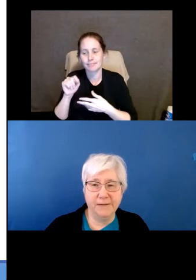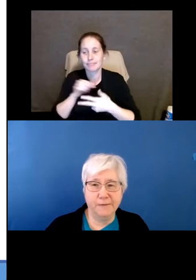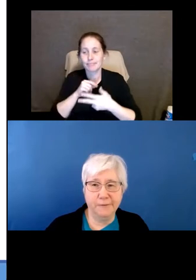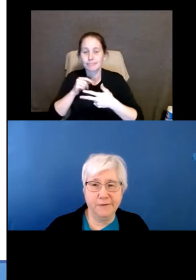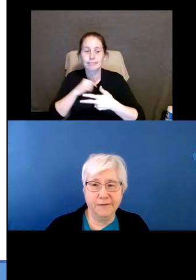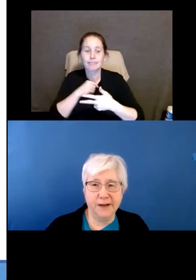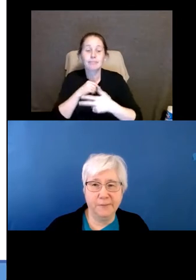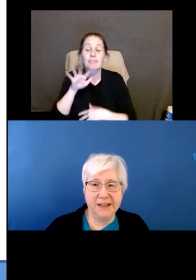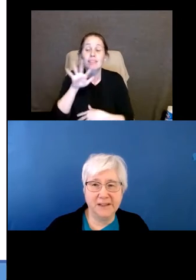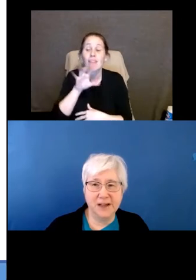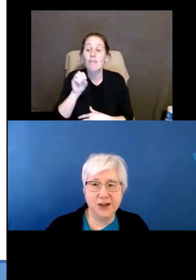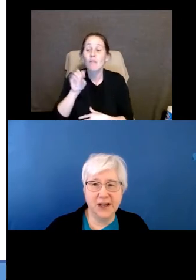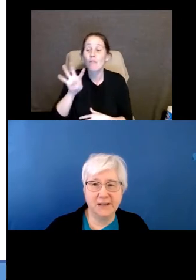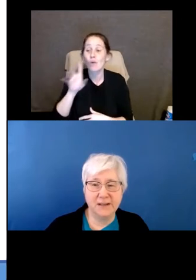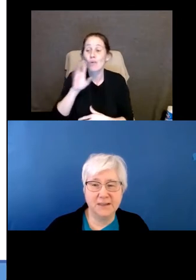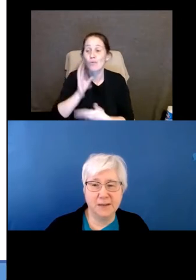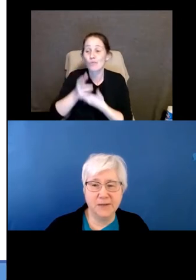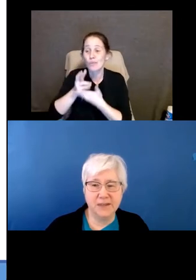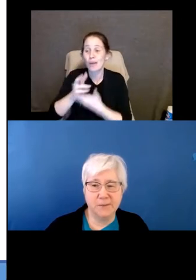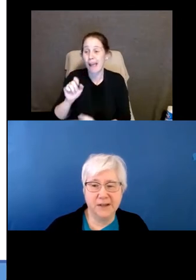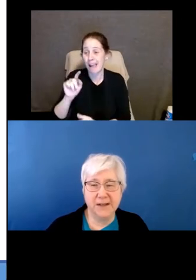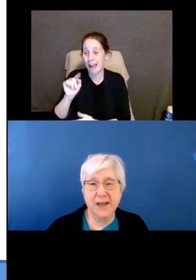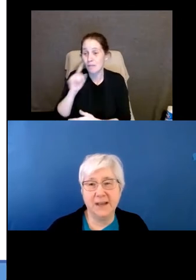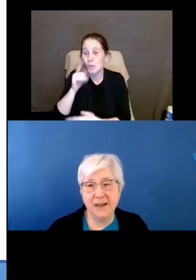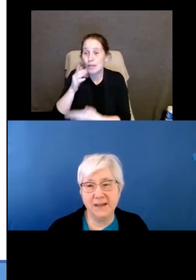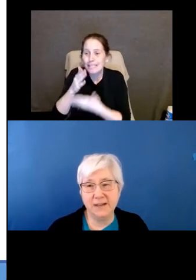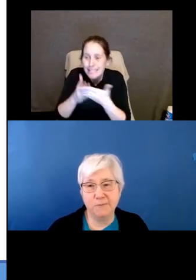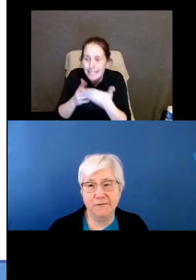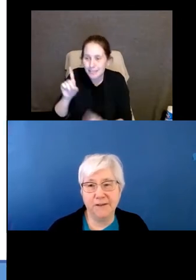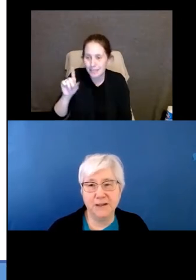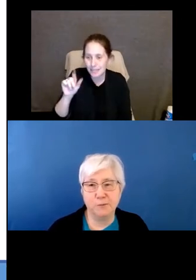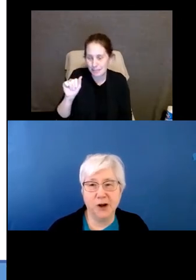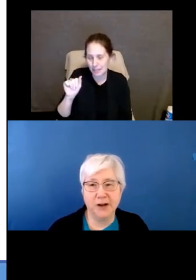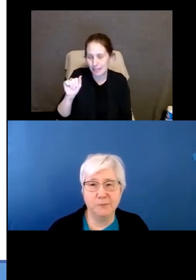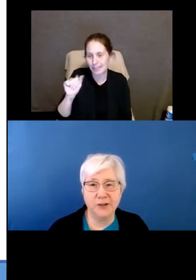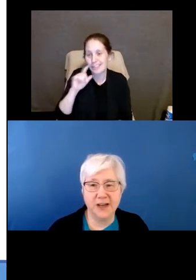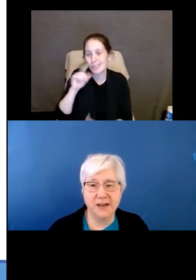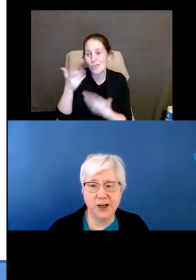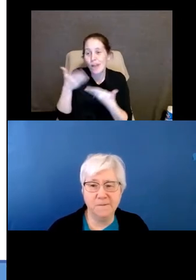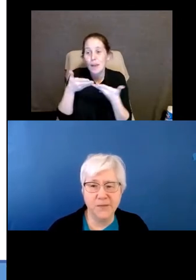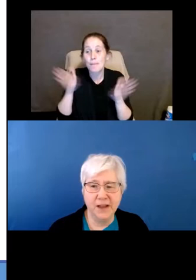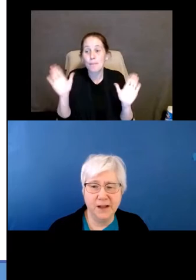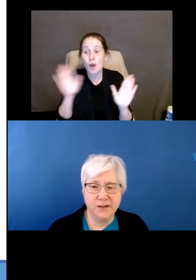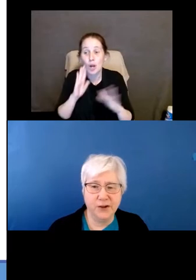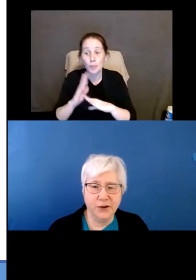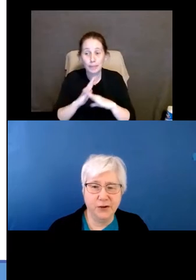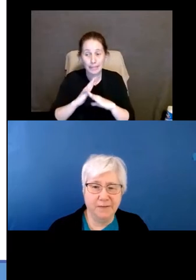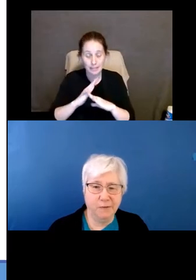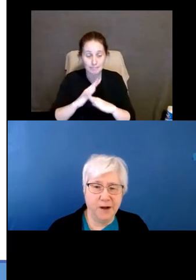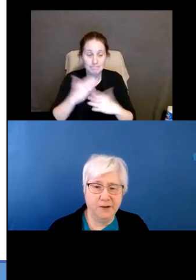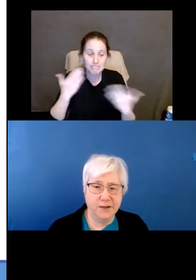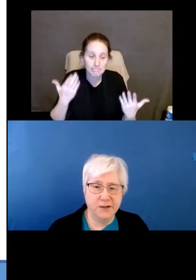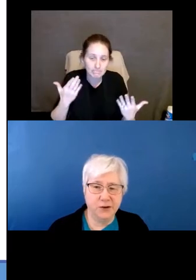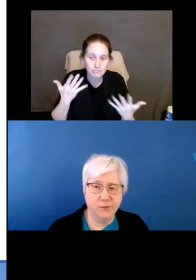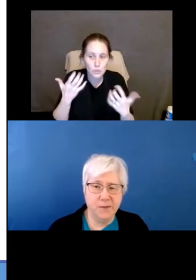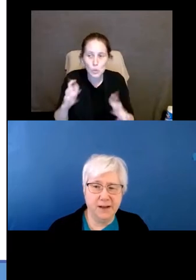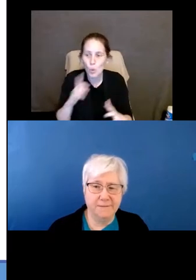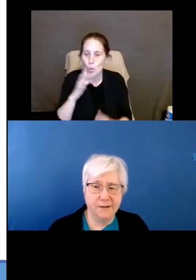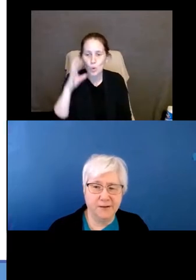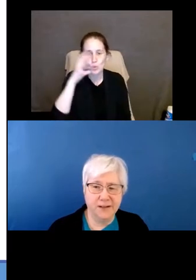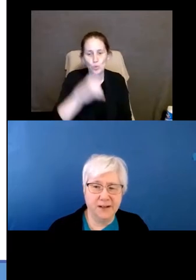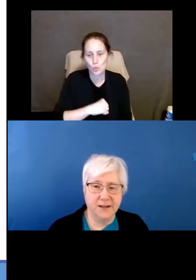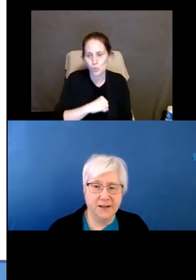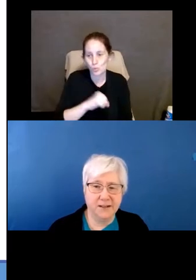Section 504 of the Rehabilitation Act and some disability cases provides broader protection. So you never want to assume